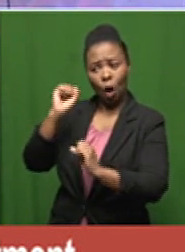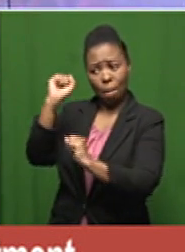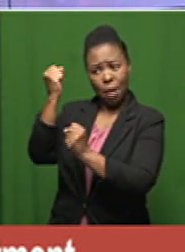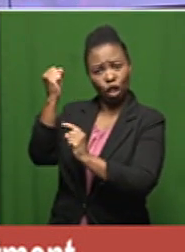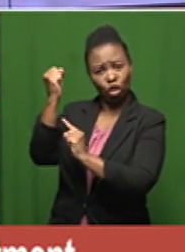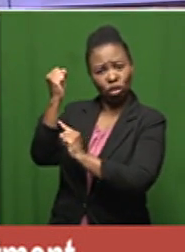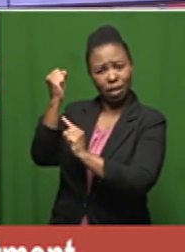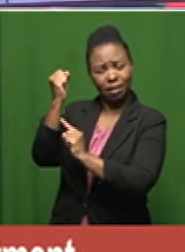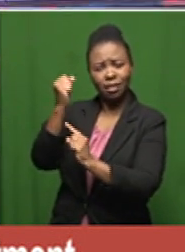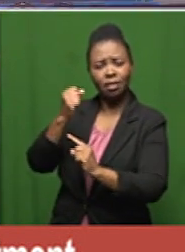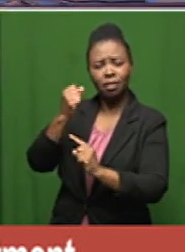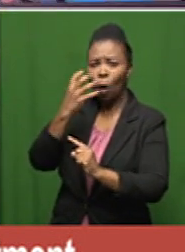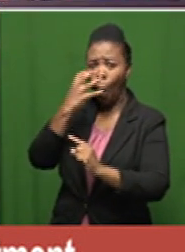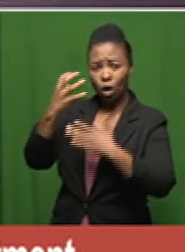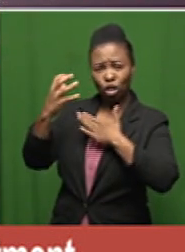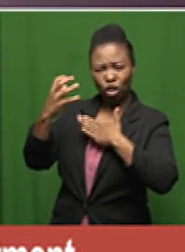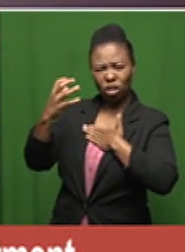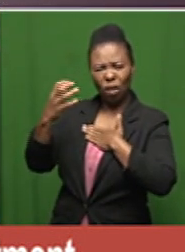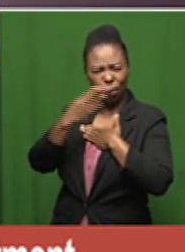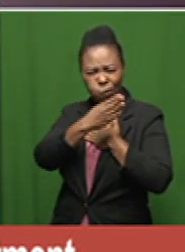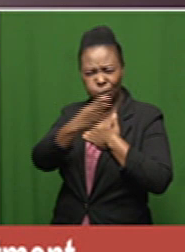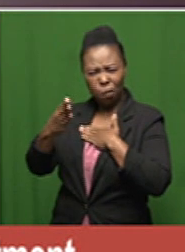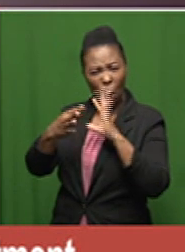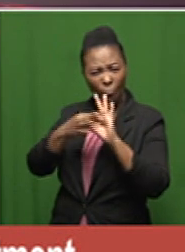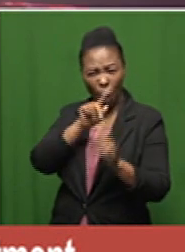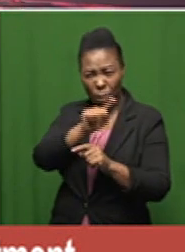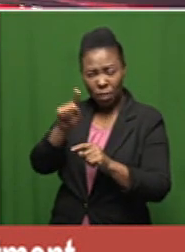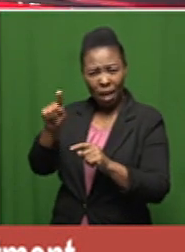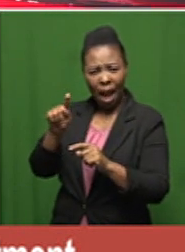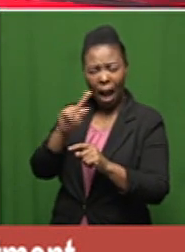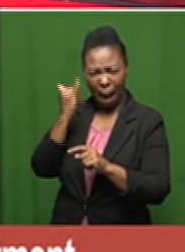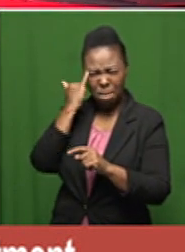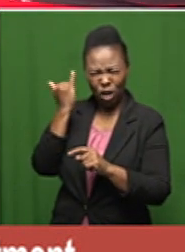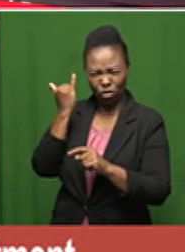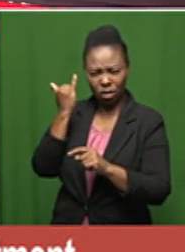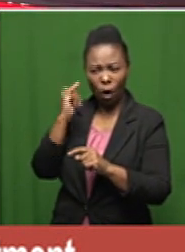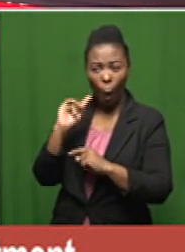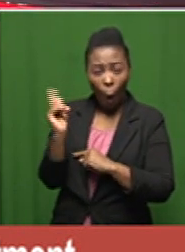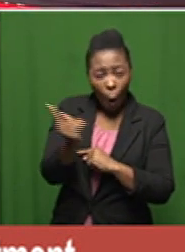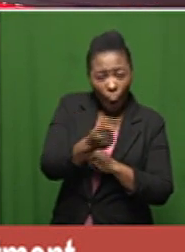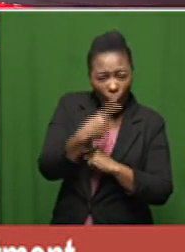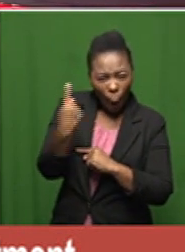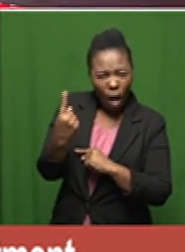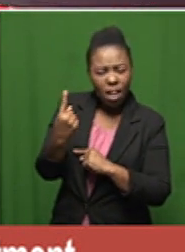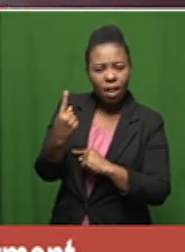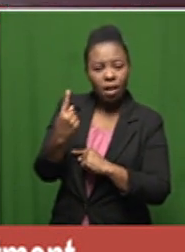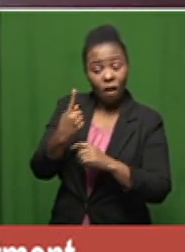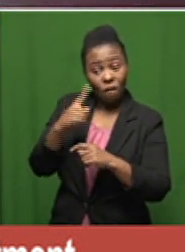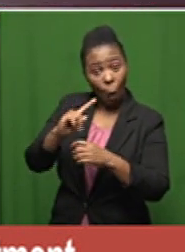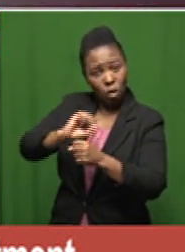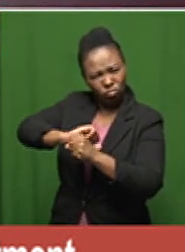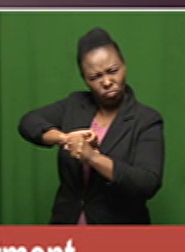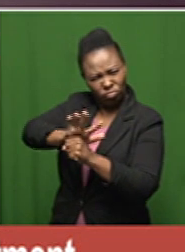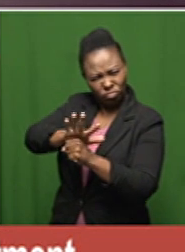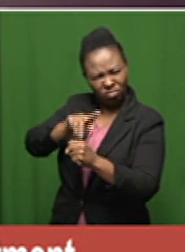bought for home use i would imagine not not all of them uh meet the requirements of treating covet 19